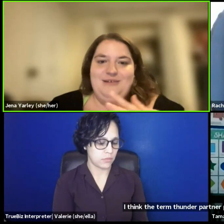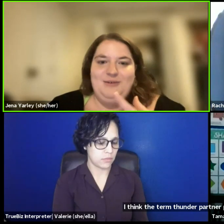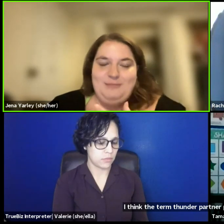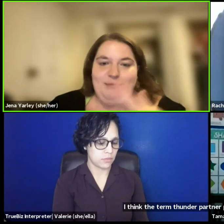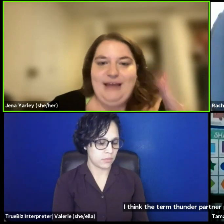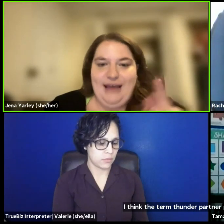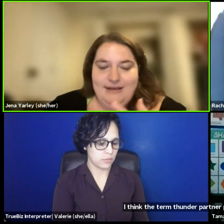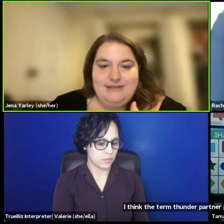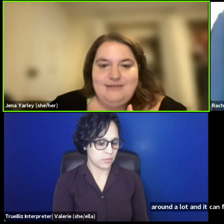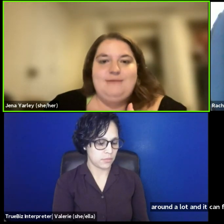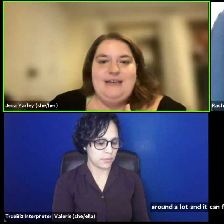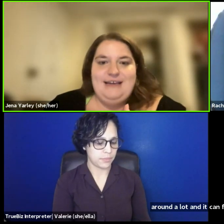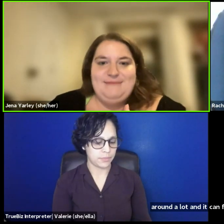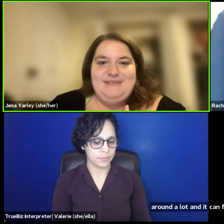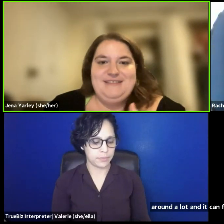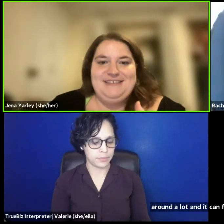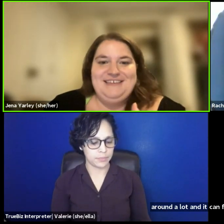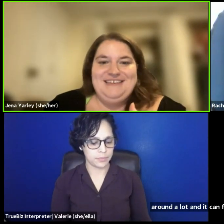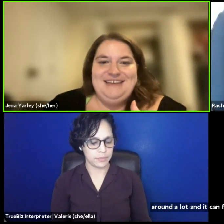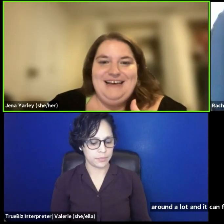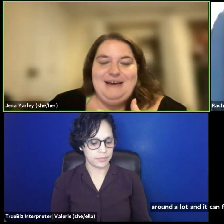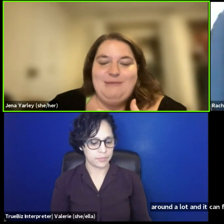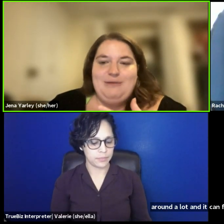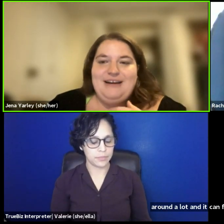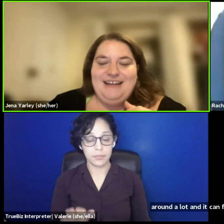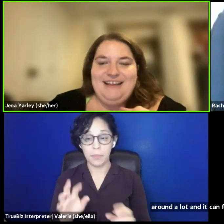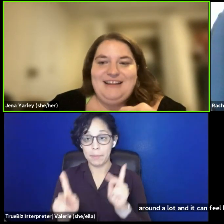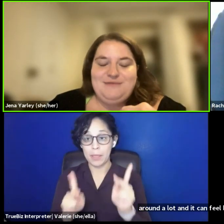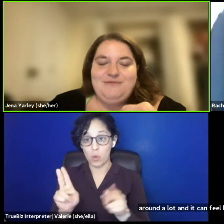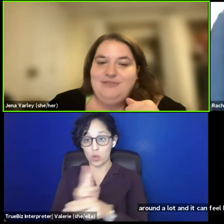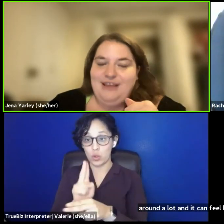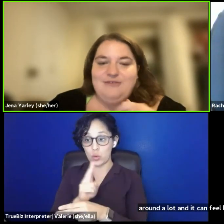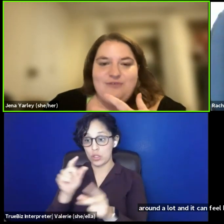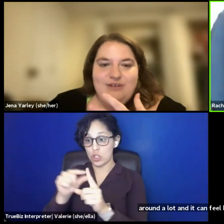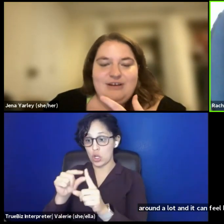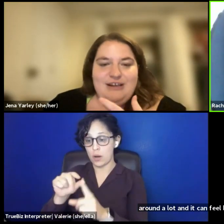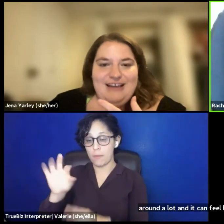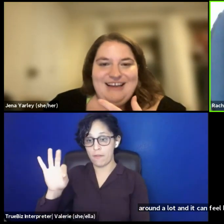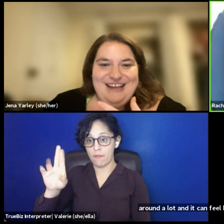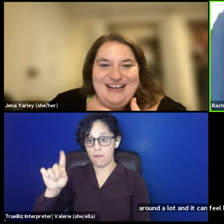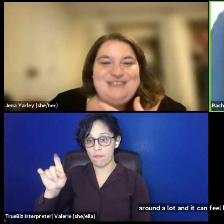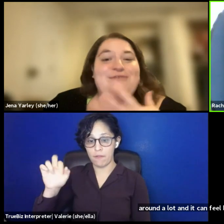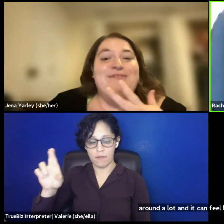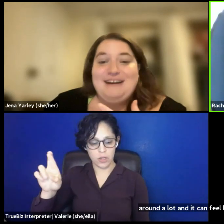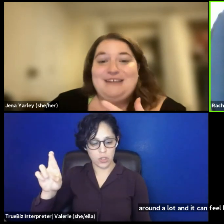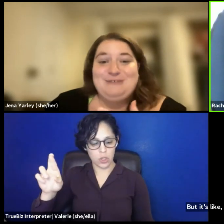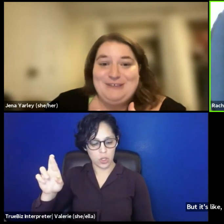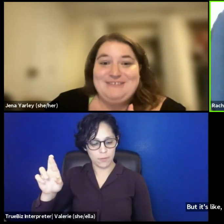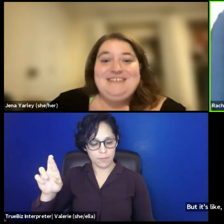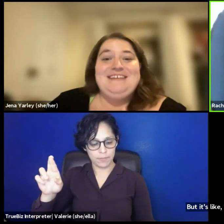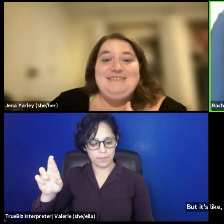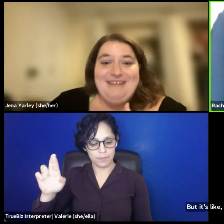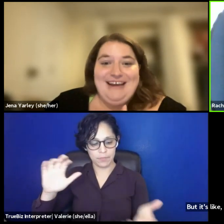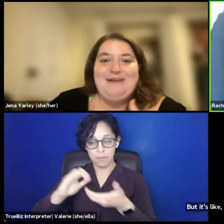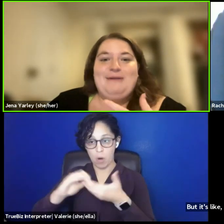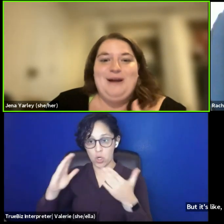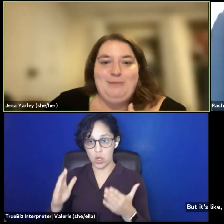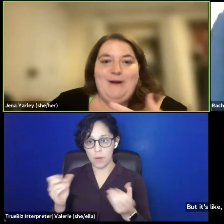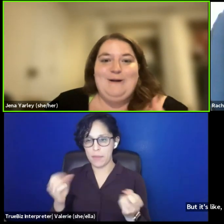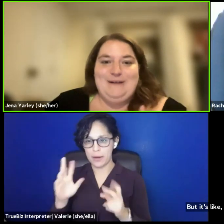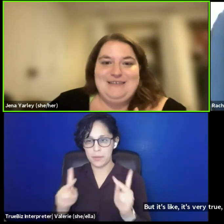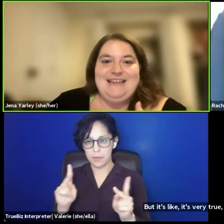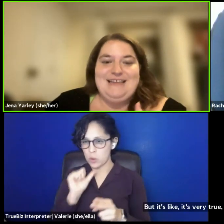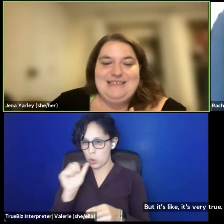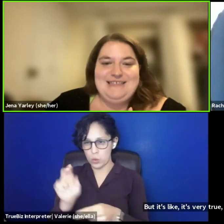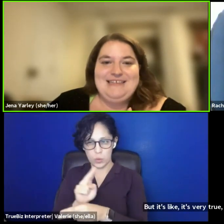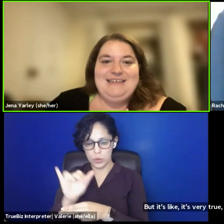like BS sometimes. Um, but it, it's like, it's very true, right? Like we